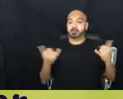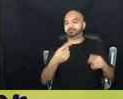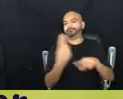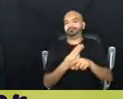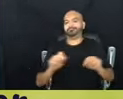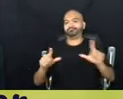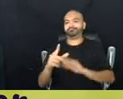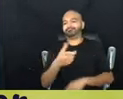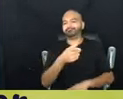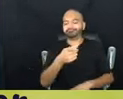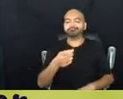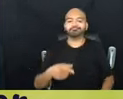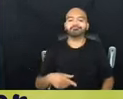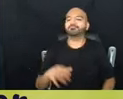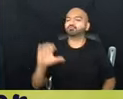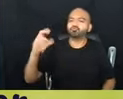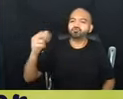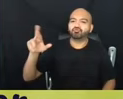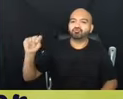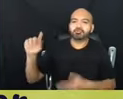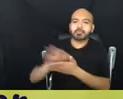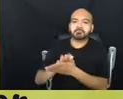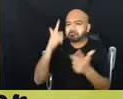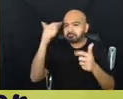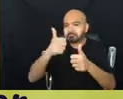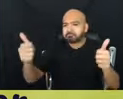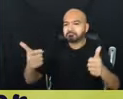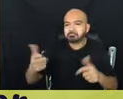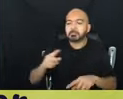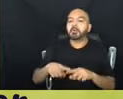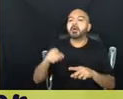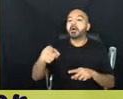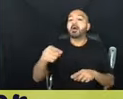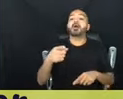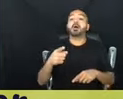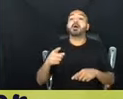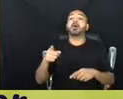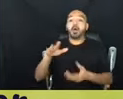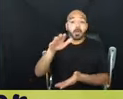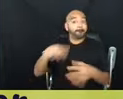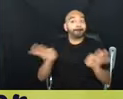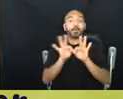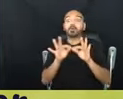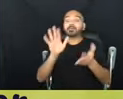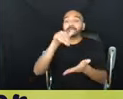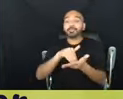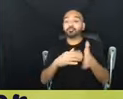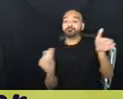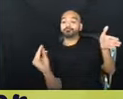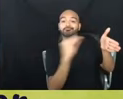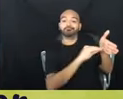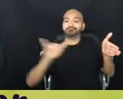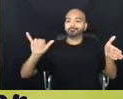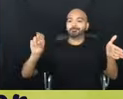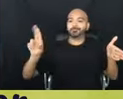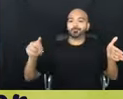at chart paper, whatever, and then you would put the youth at the center. So let's begin